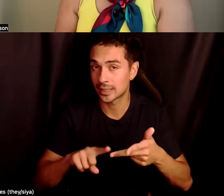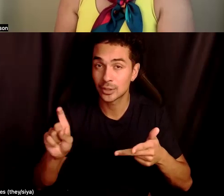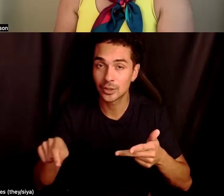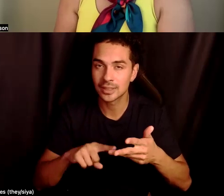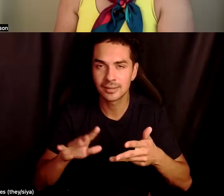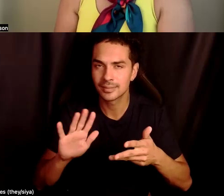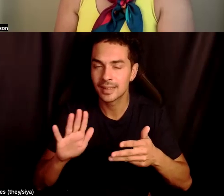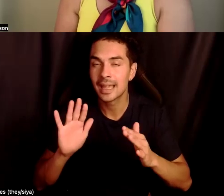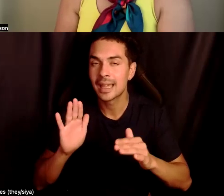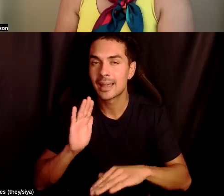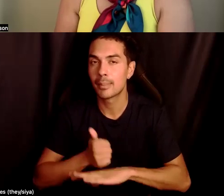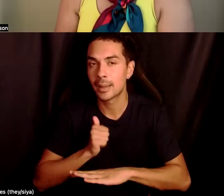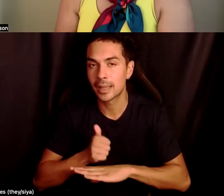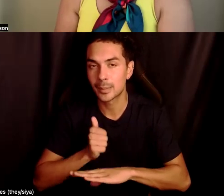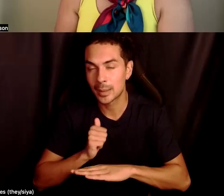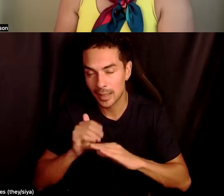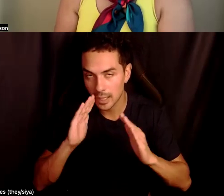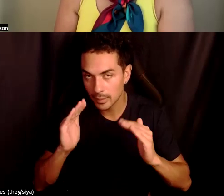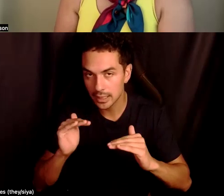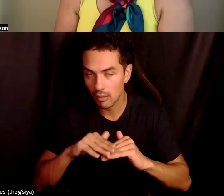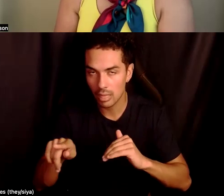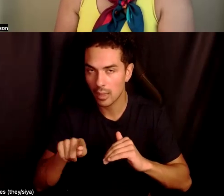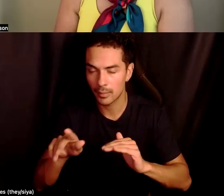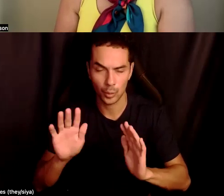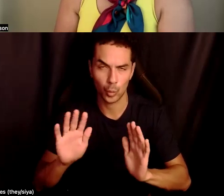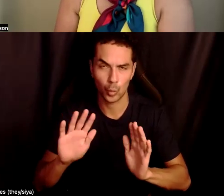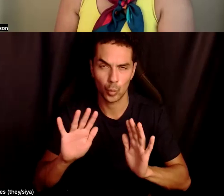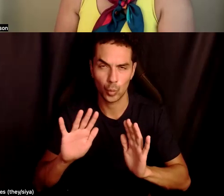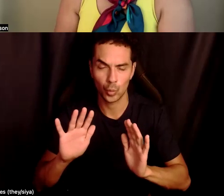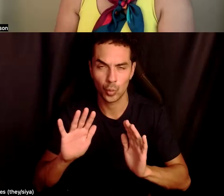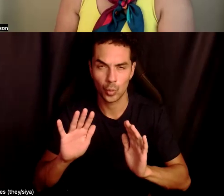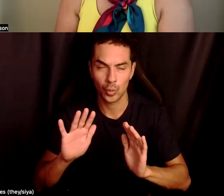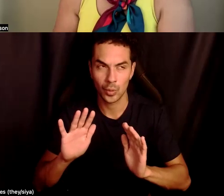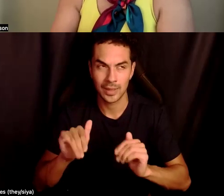placing expectations that isn't, is nowhere near, um,